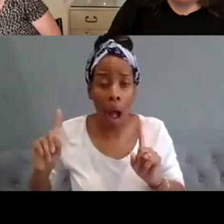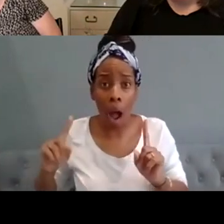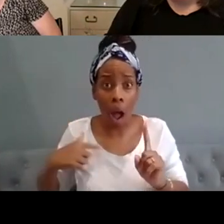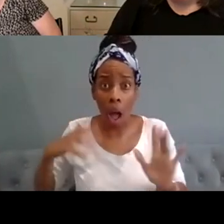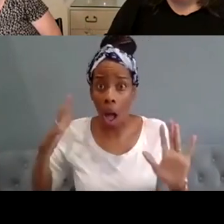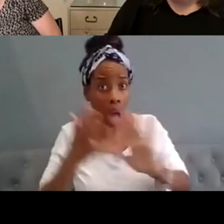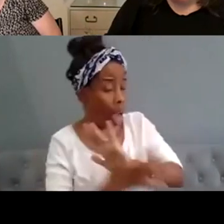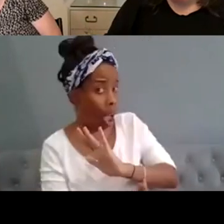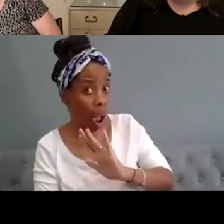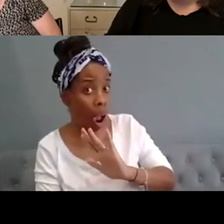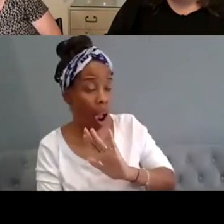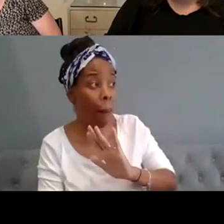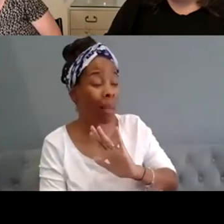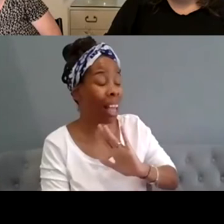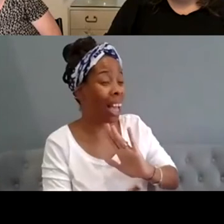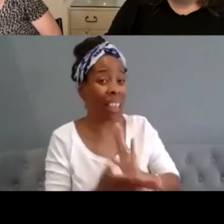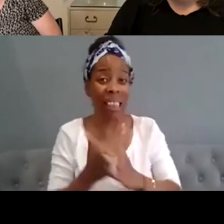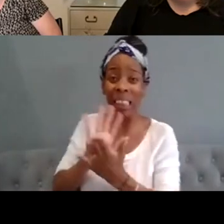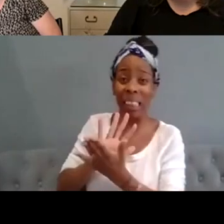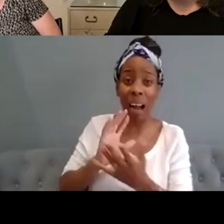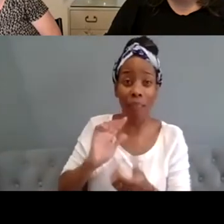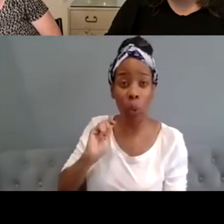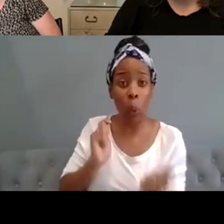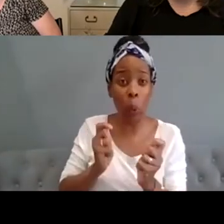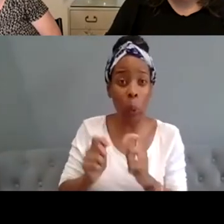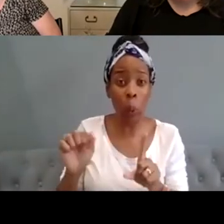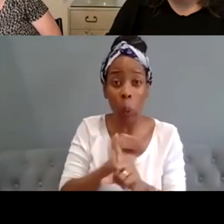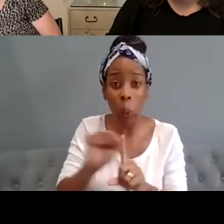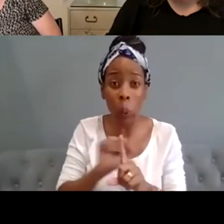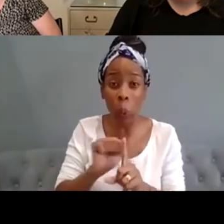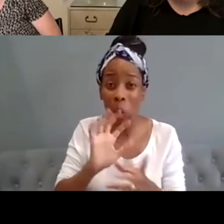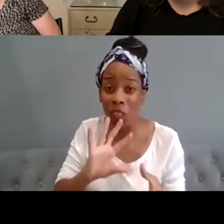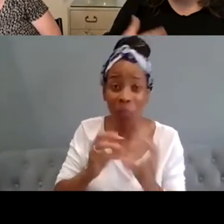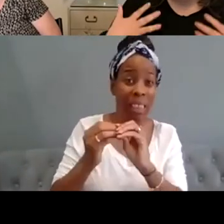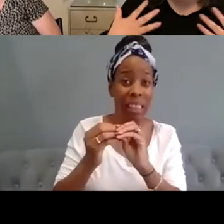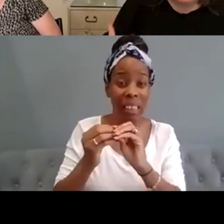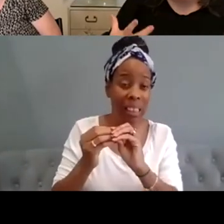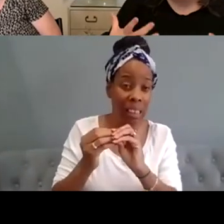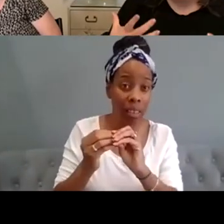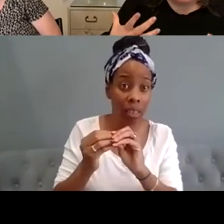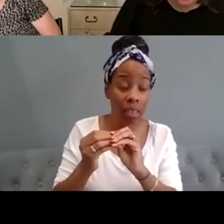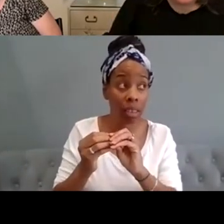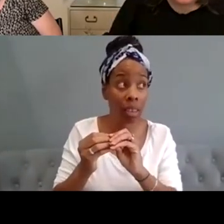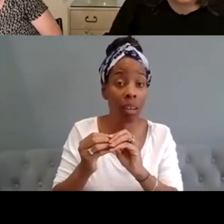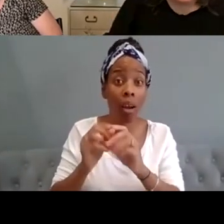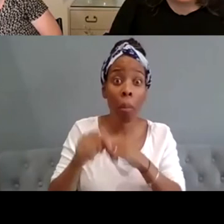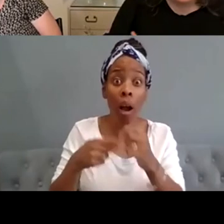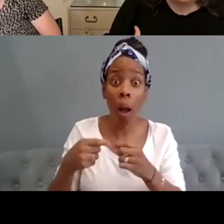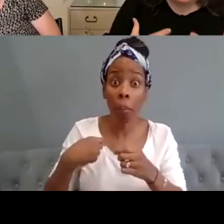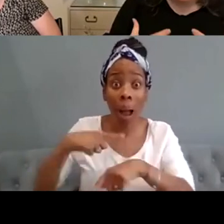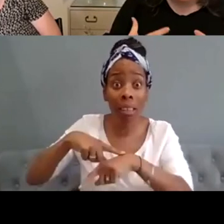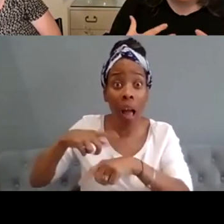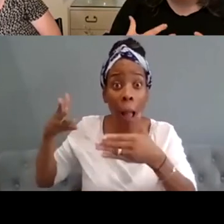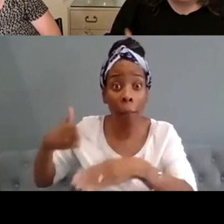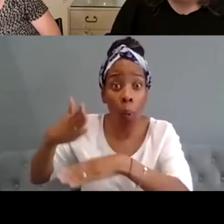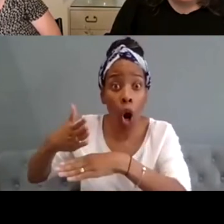meant that i lost so much time of just being an artist and